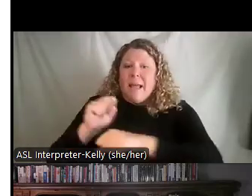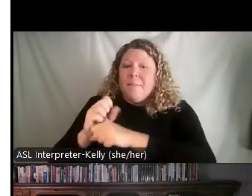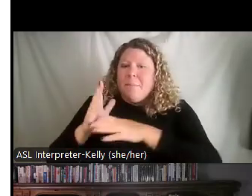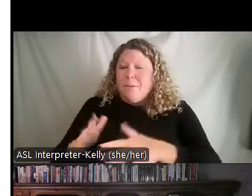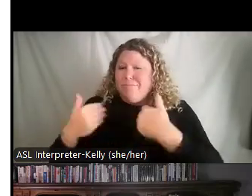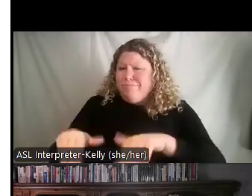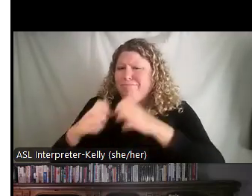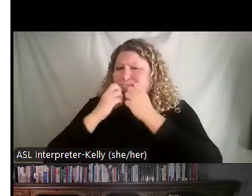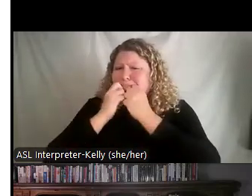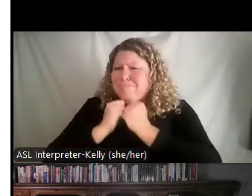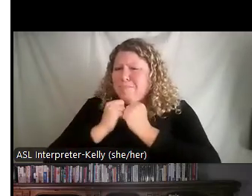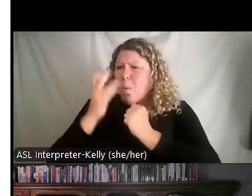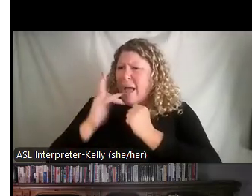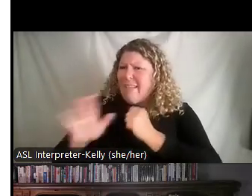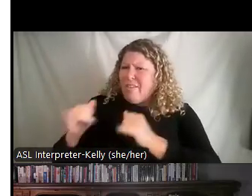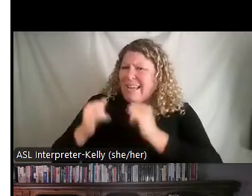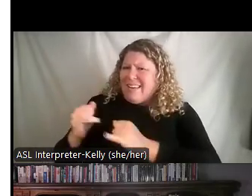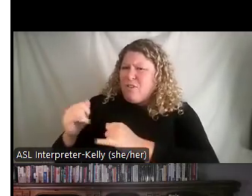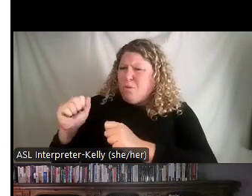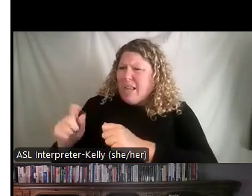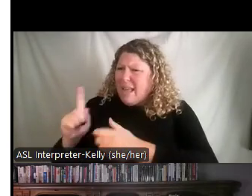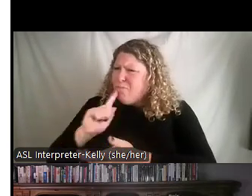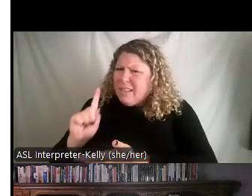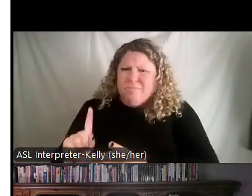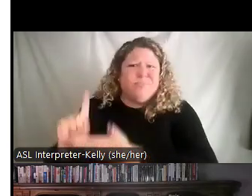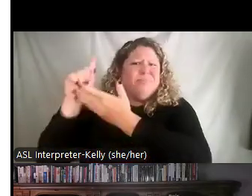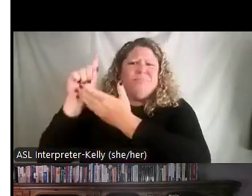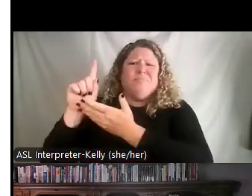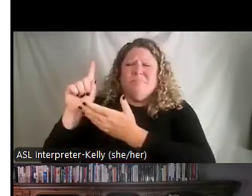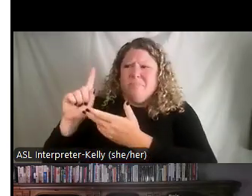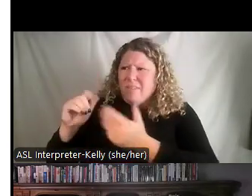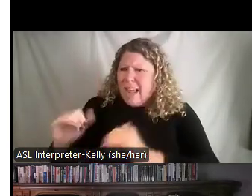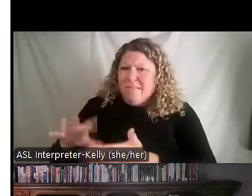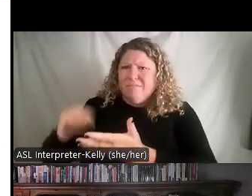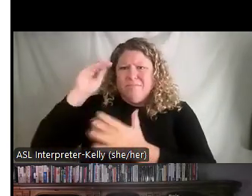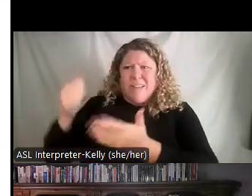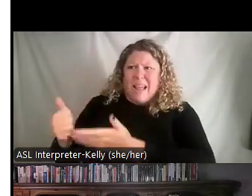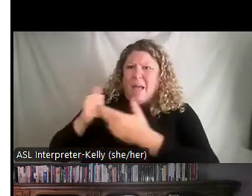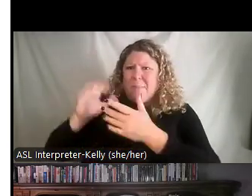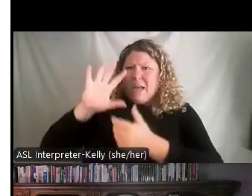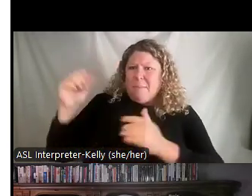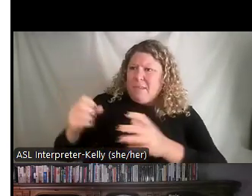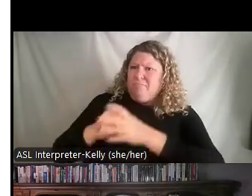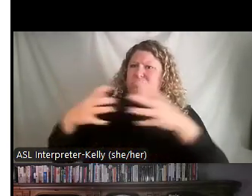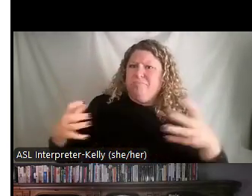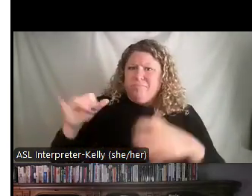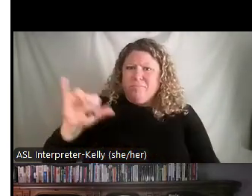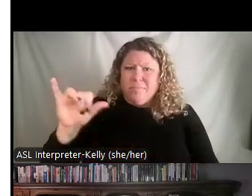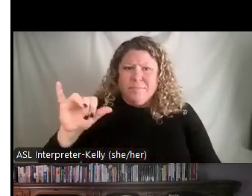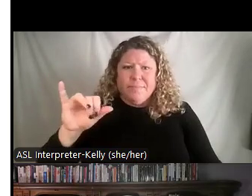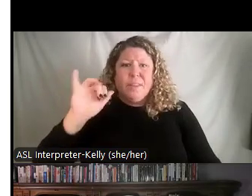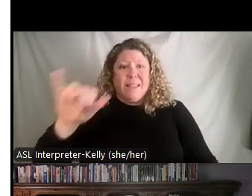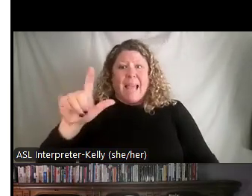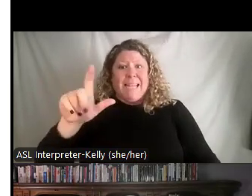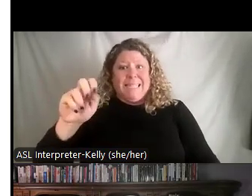potential. And it's to that point that I really want to speak about today in helping you to understand what the situational leadership model is and how that can